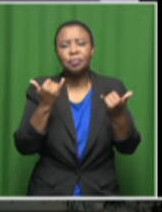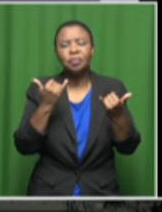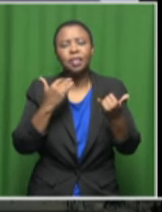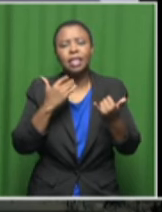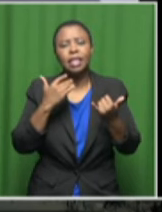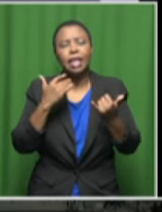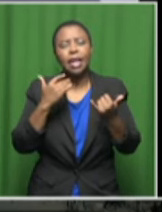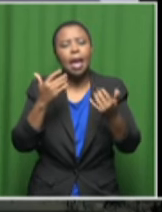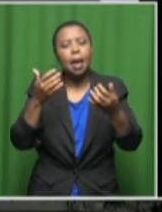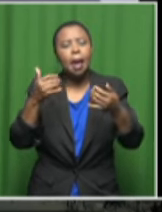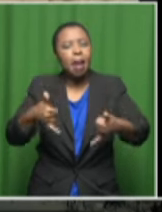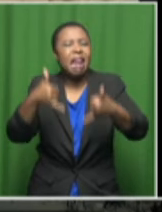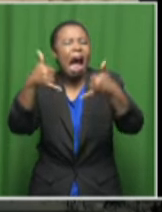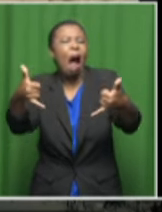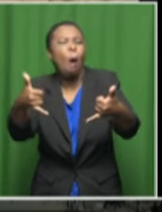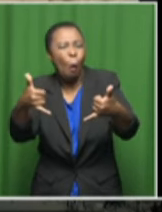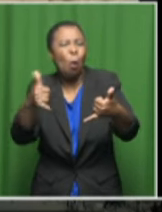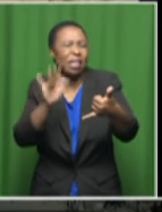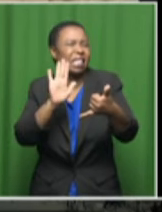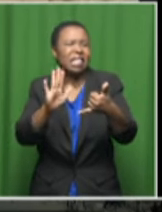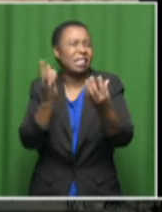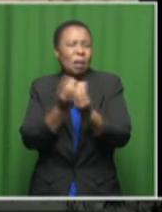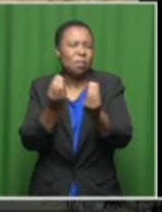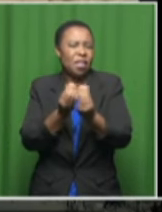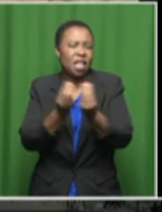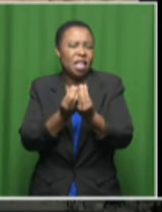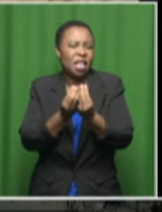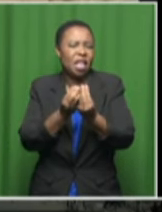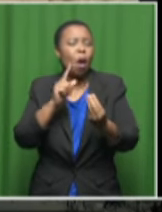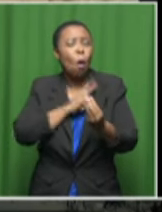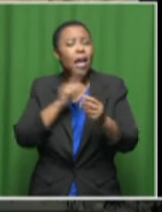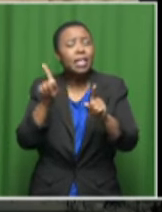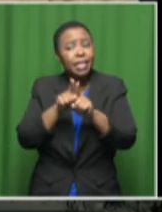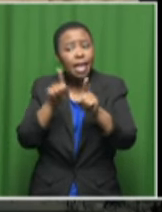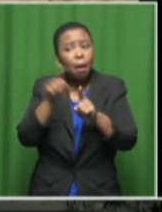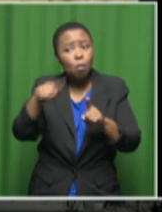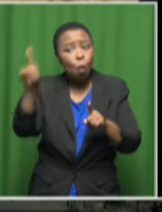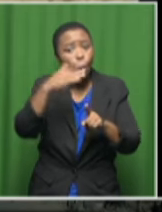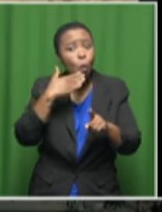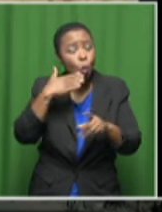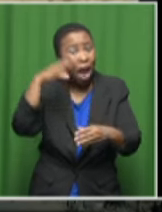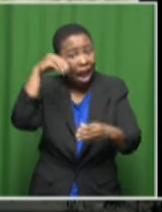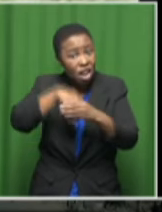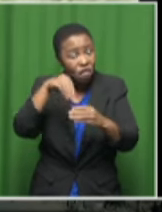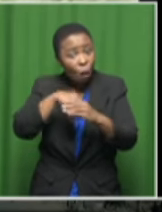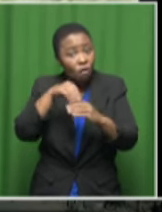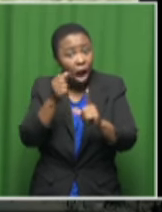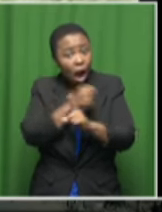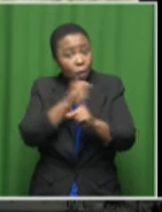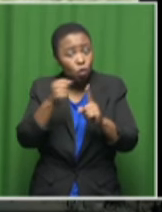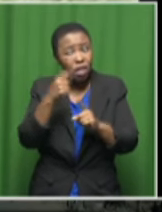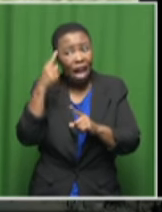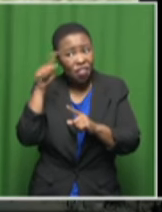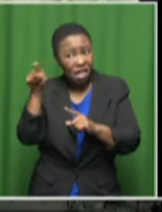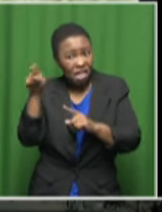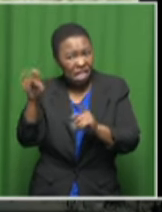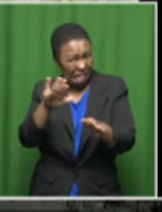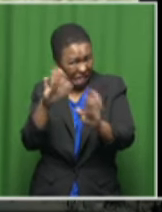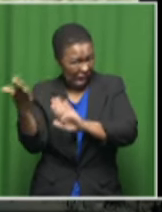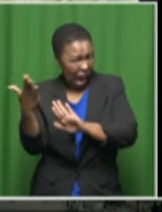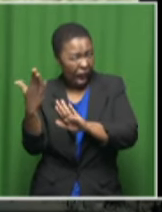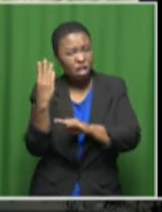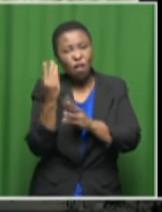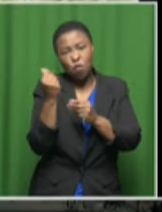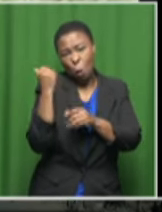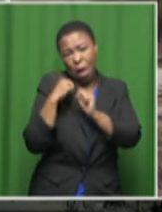because even some of the perpetrators, in fact, I think the last perpetrator died a few